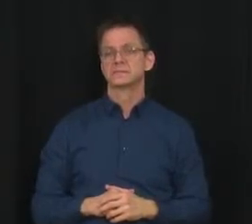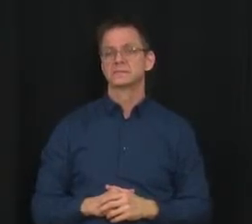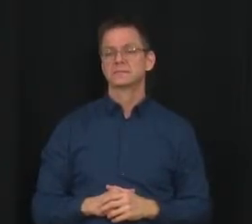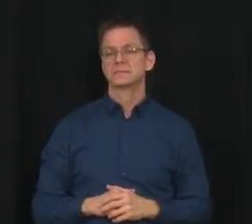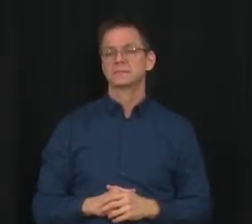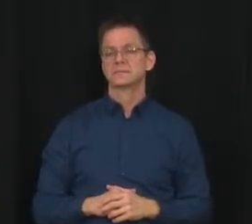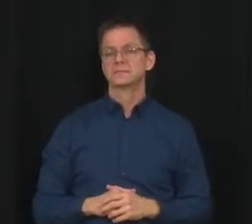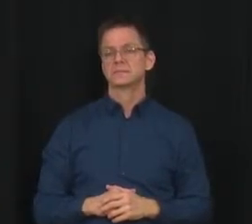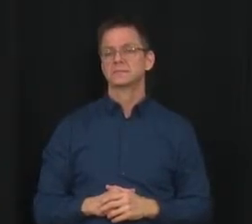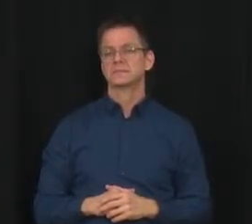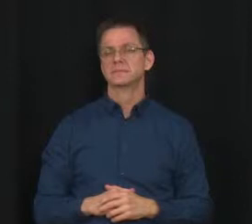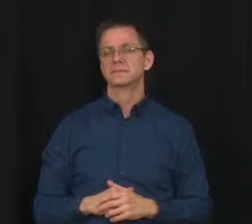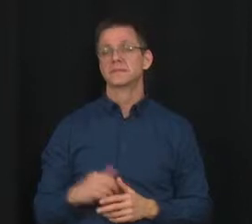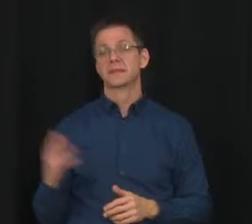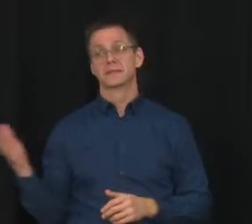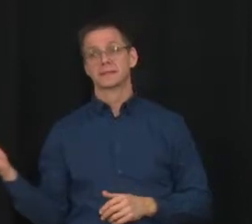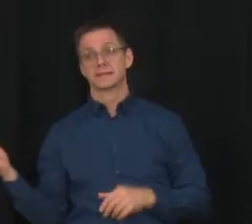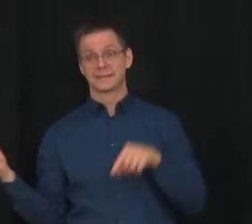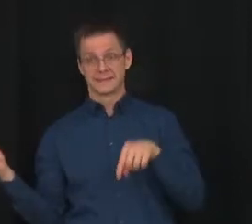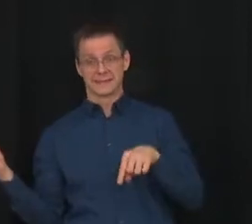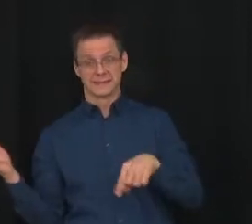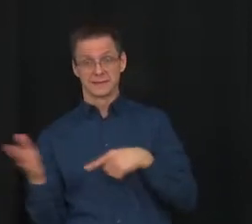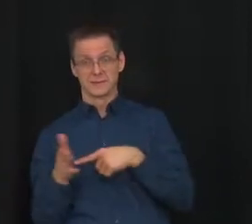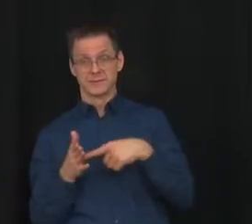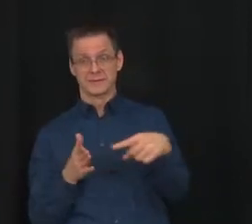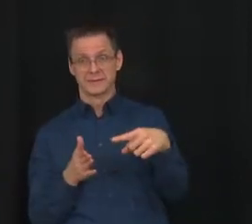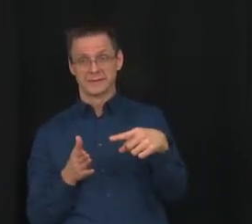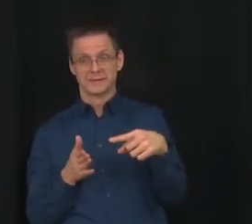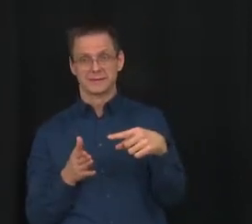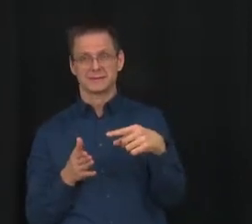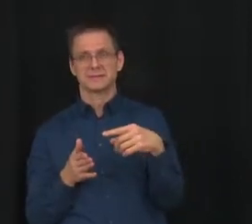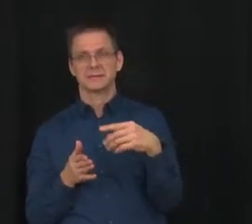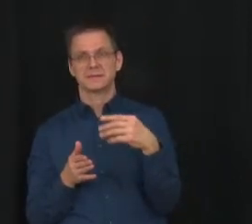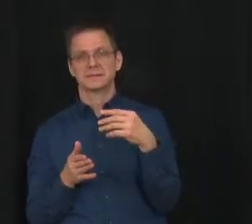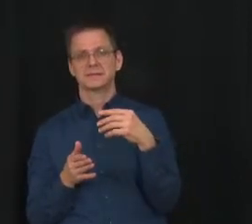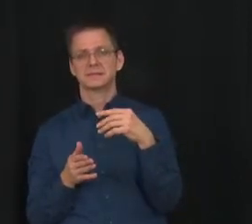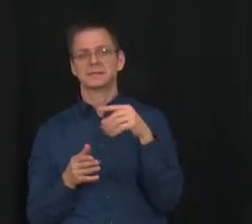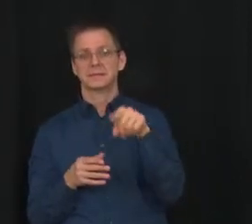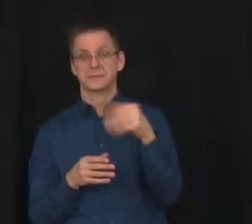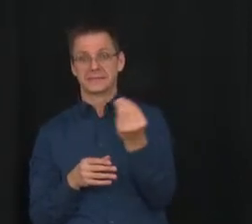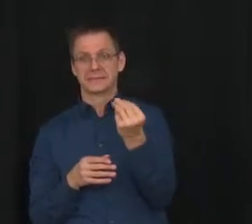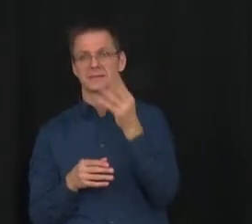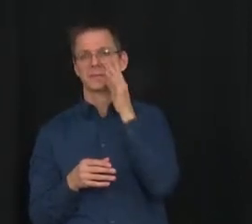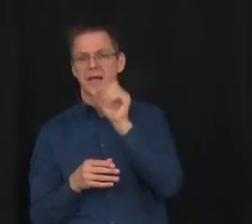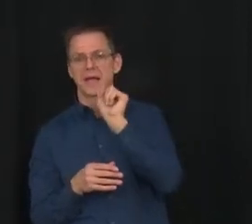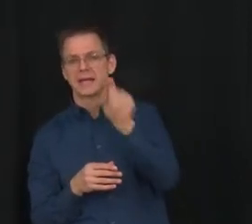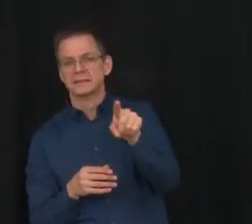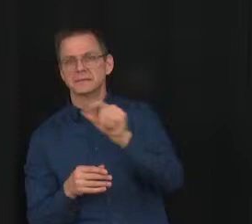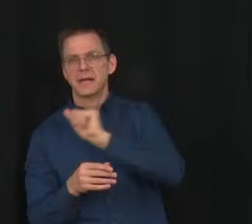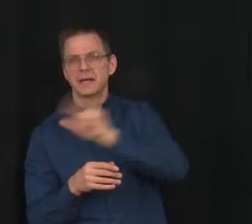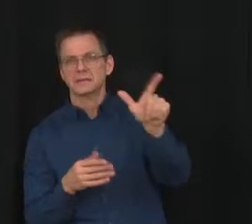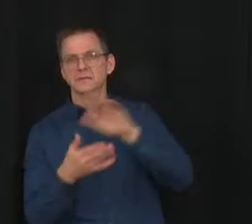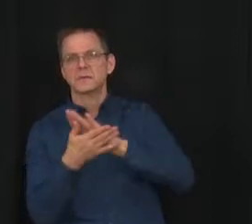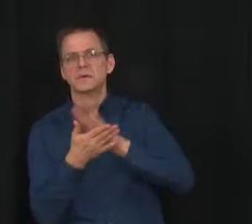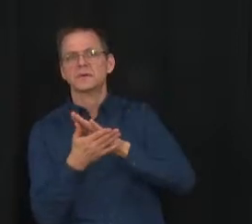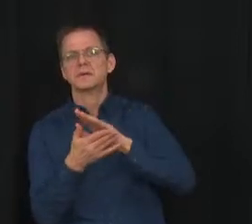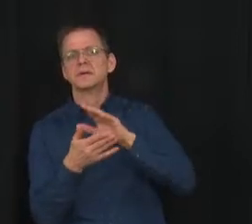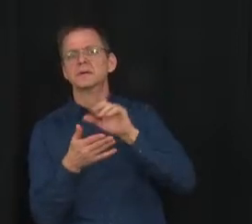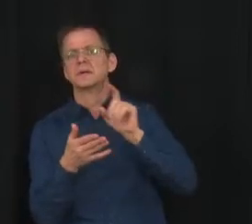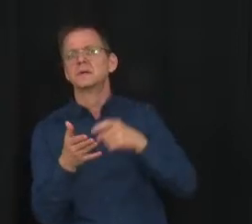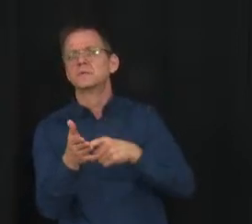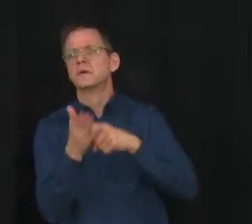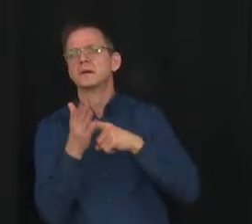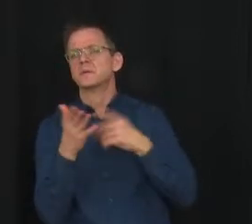late-day Monday with specific numbers on sizes of masks because, of course, we will need pediatric masks for our younger